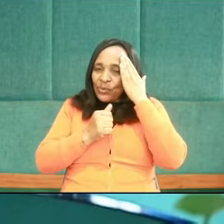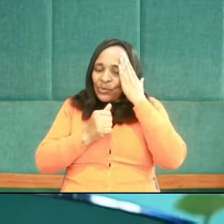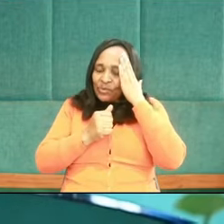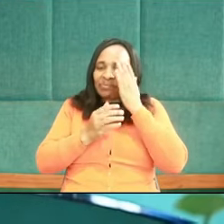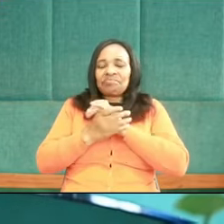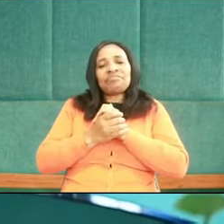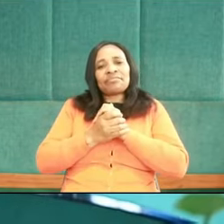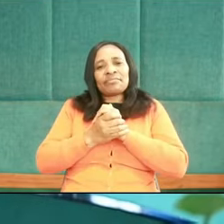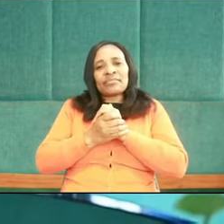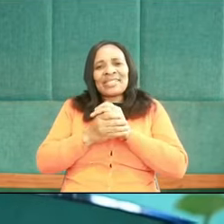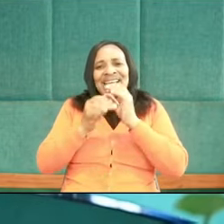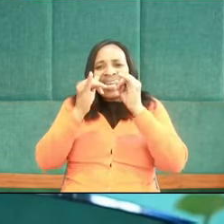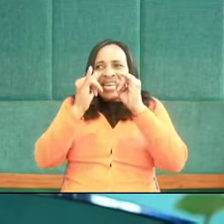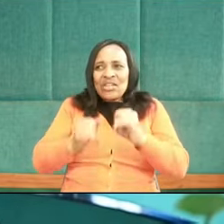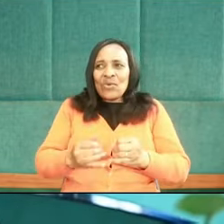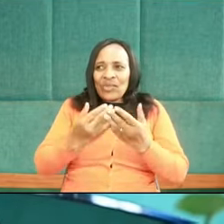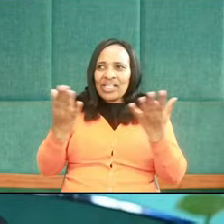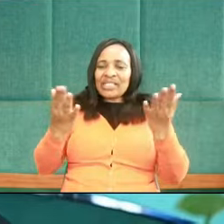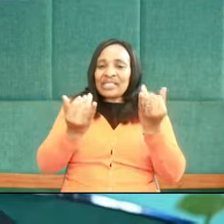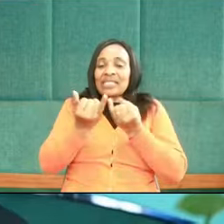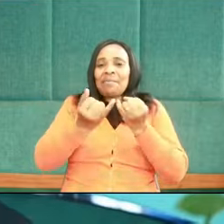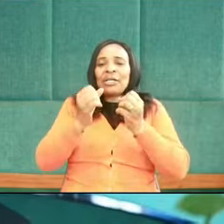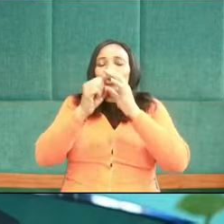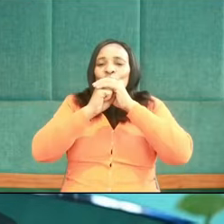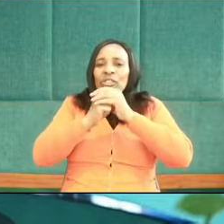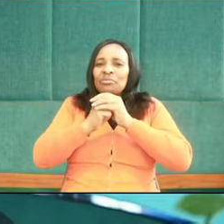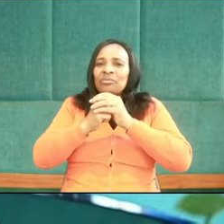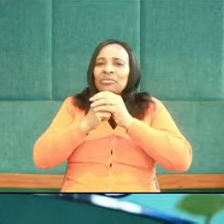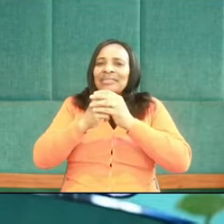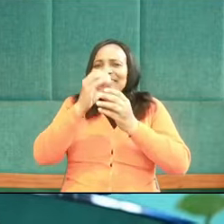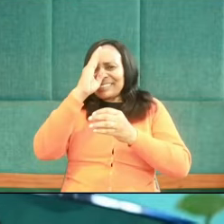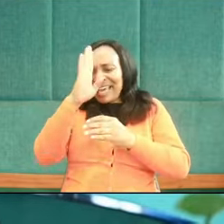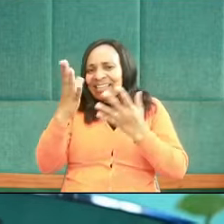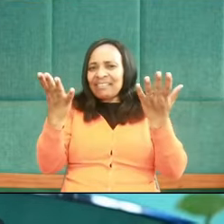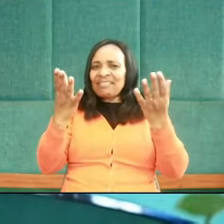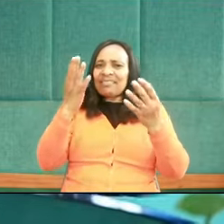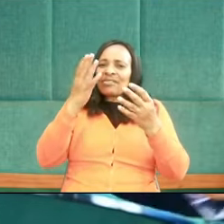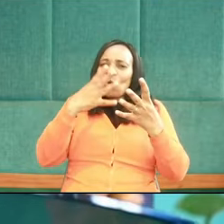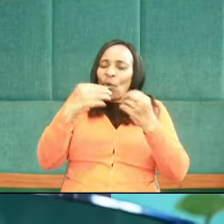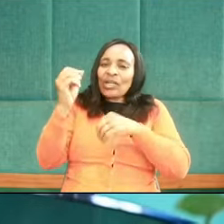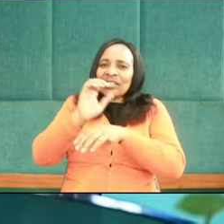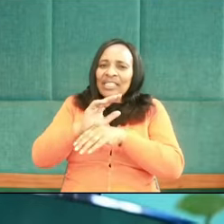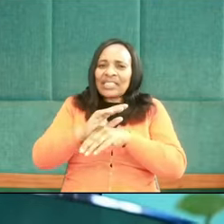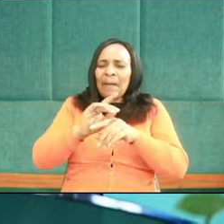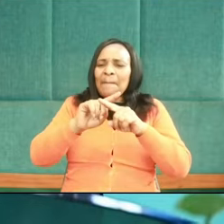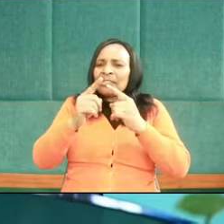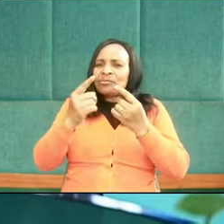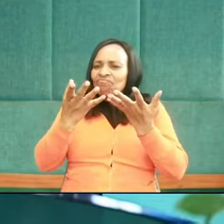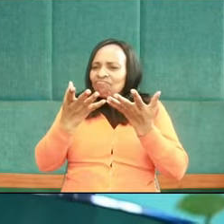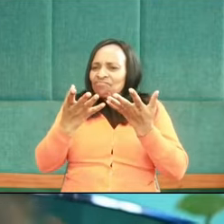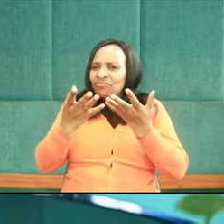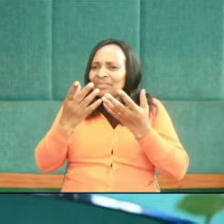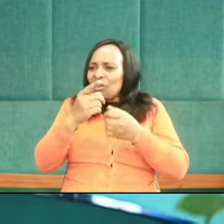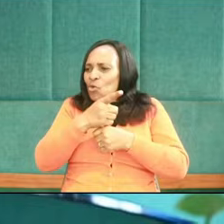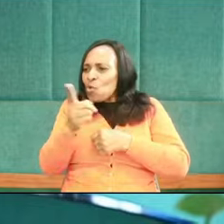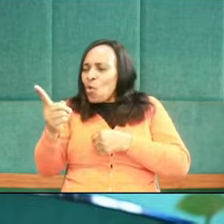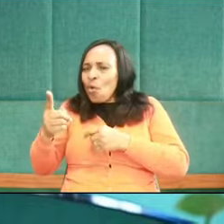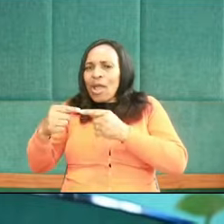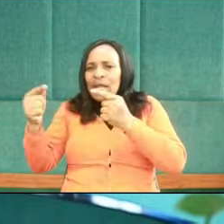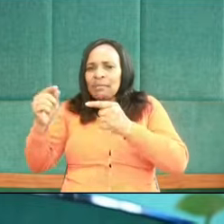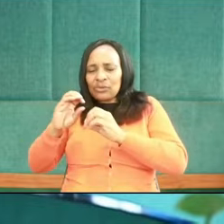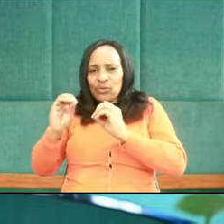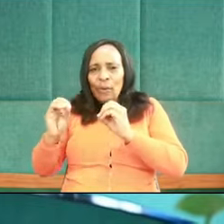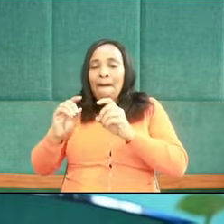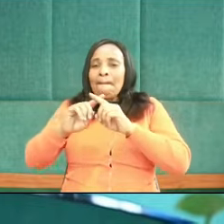infants, new moon, Sabbath, Sabbath worship, calling of assembly, assemblies in church, you don't need any of these. Well, God does not